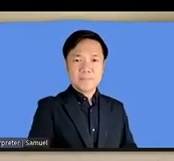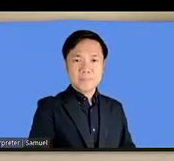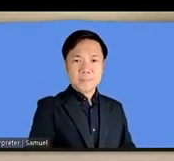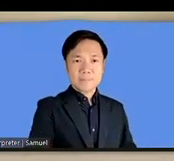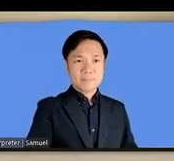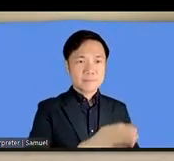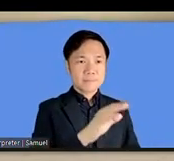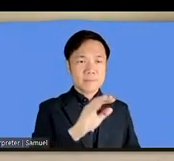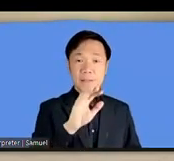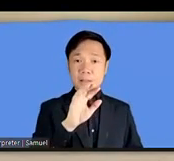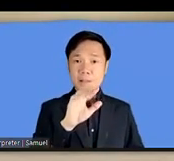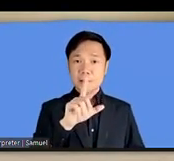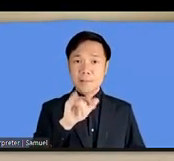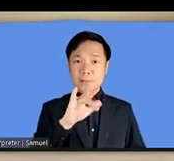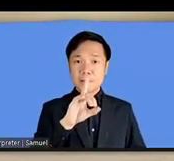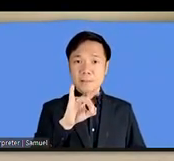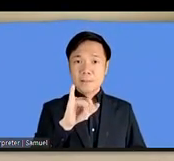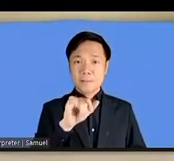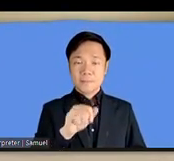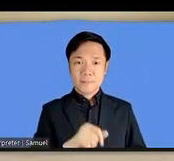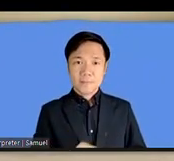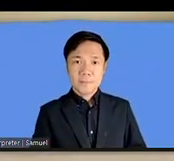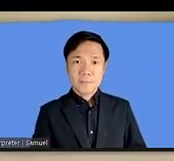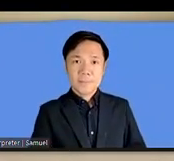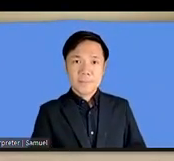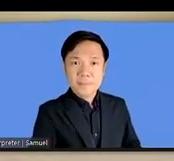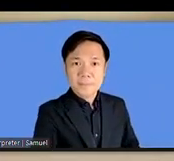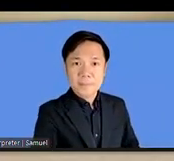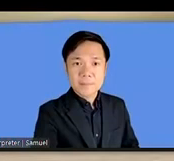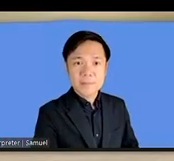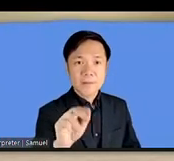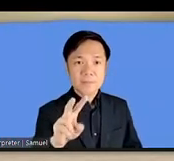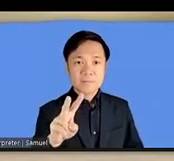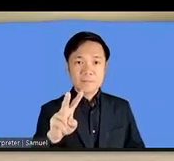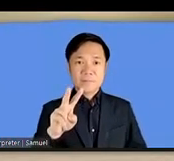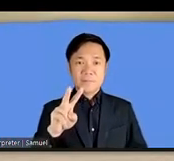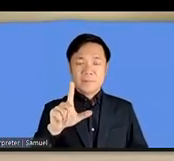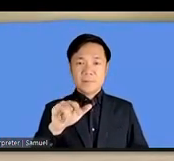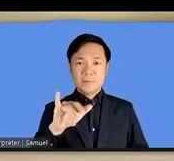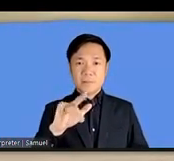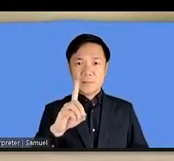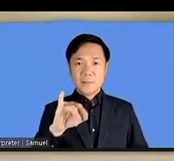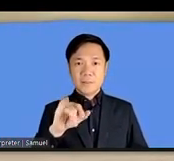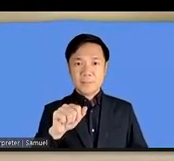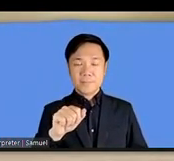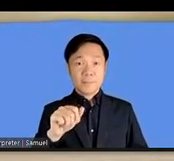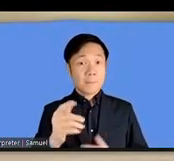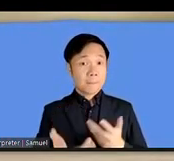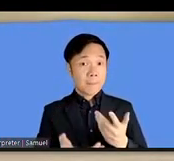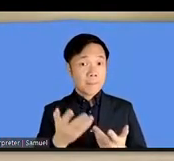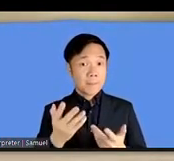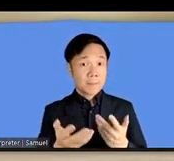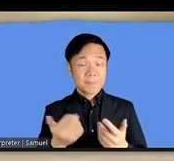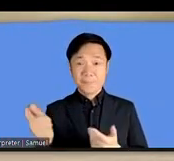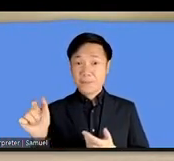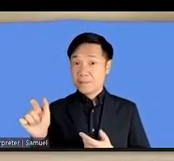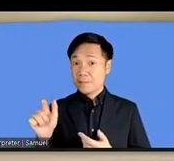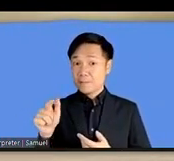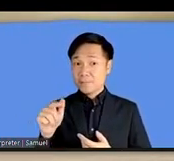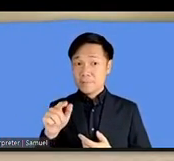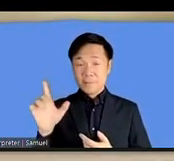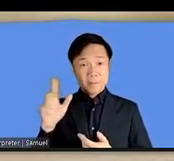oh could you could someone get a mic to vidya oh oh maybe vidya can you um stand